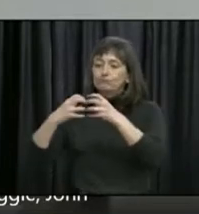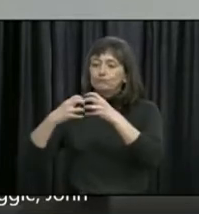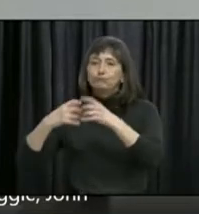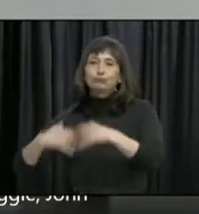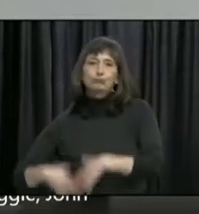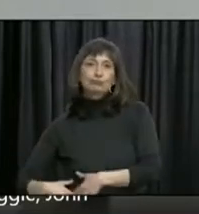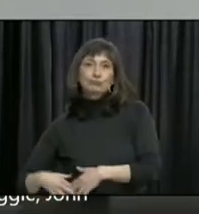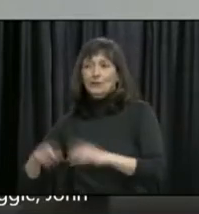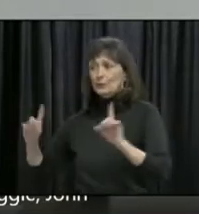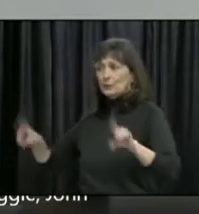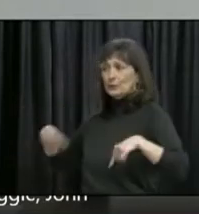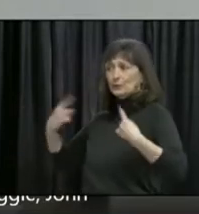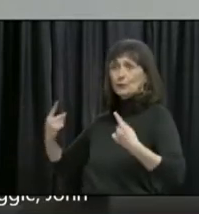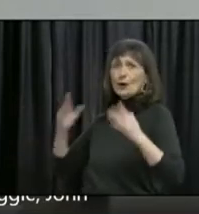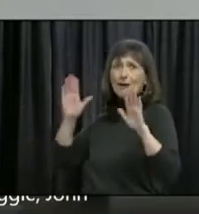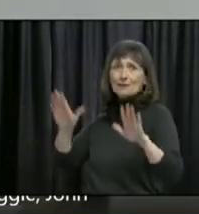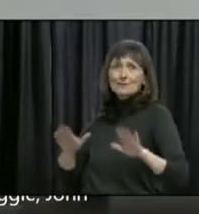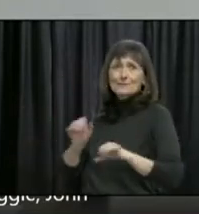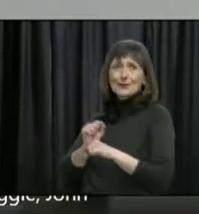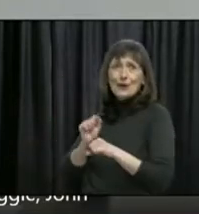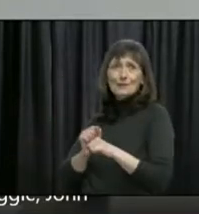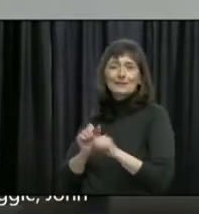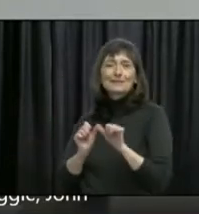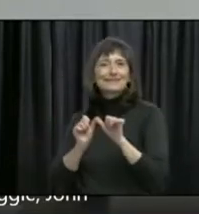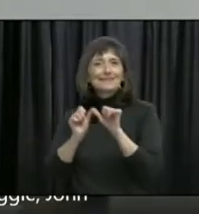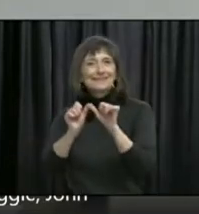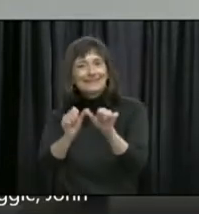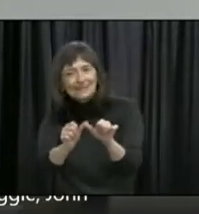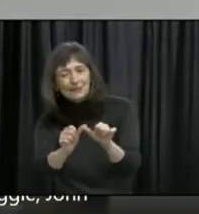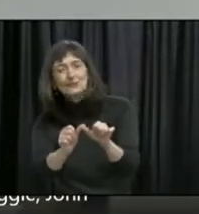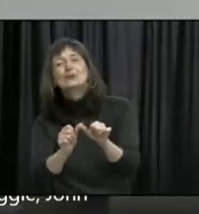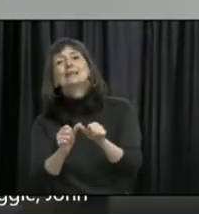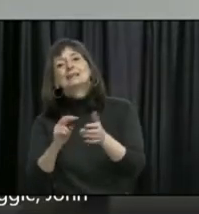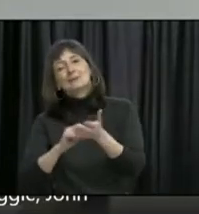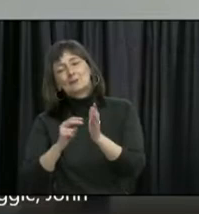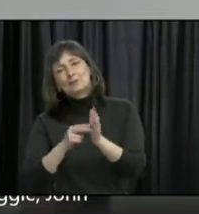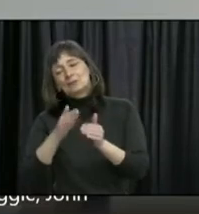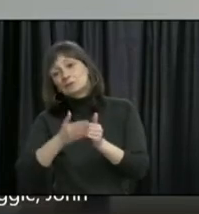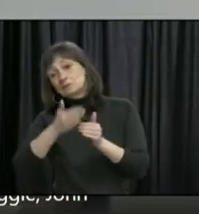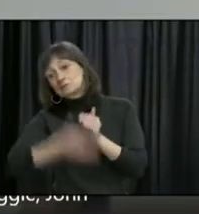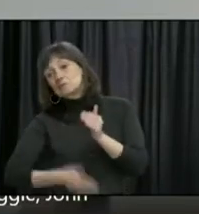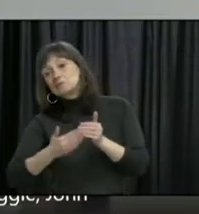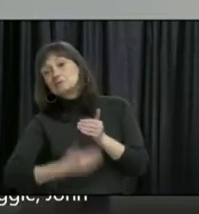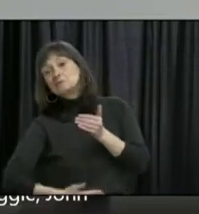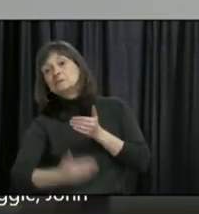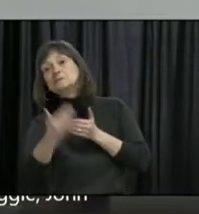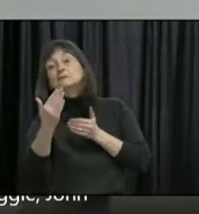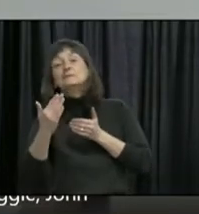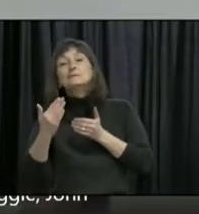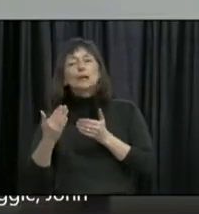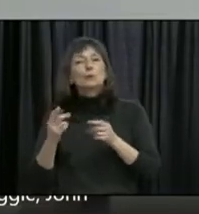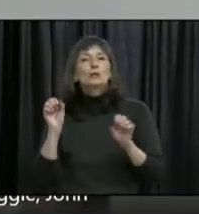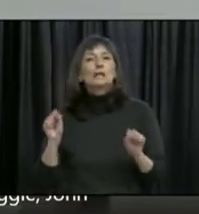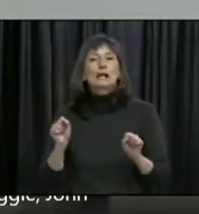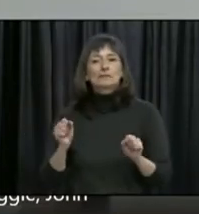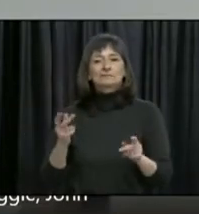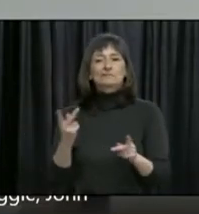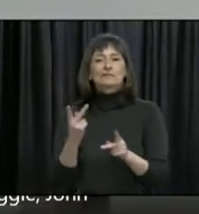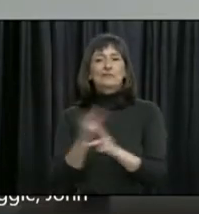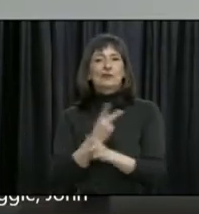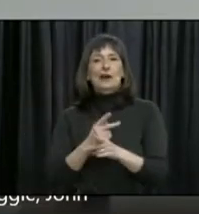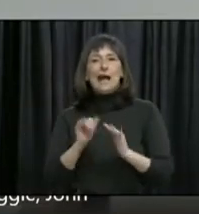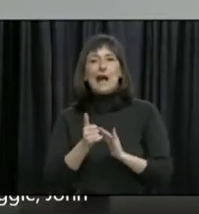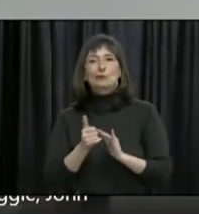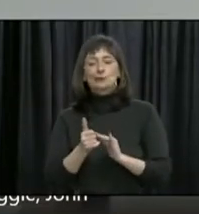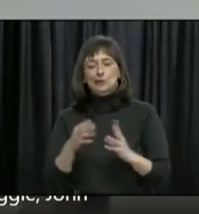we need to continue to do this and get out of the other end of this so we can come to terms and live with COVID-19. So